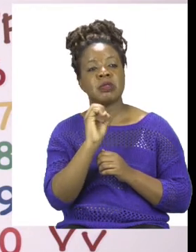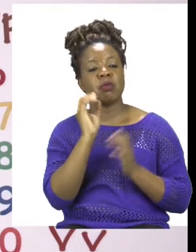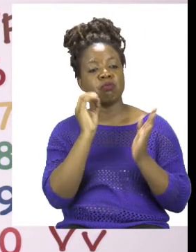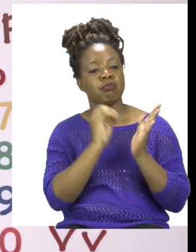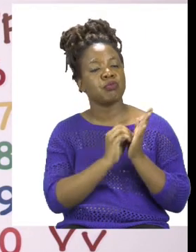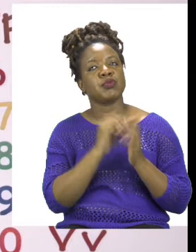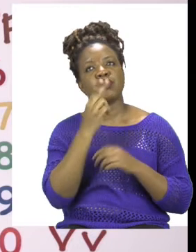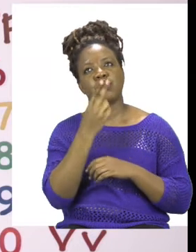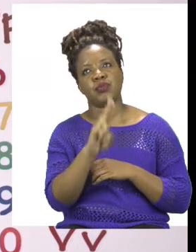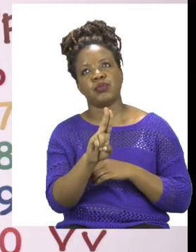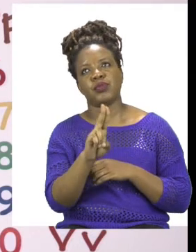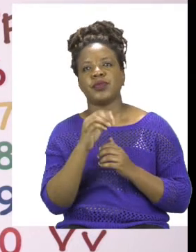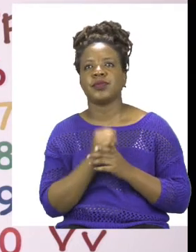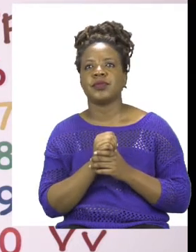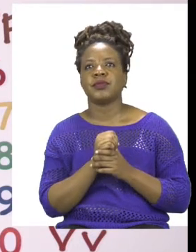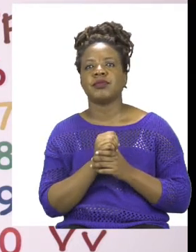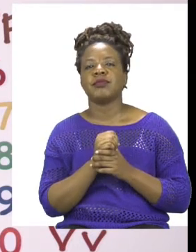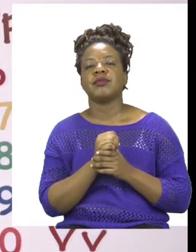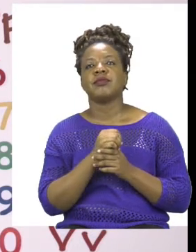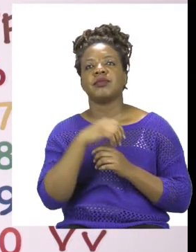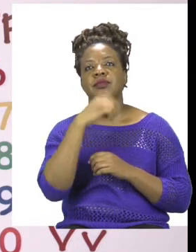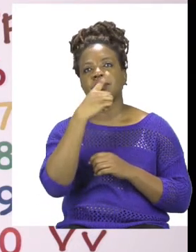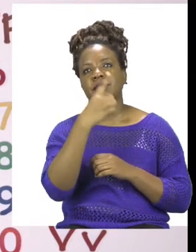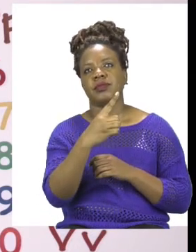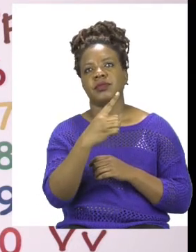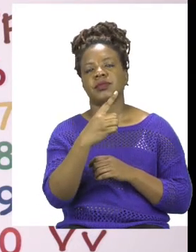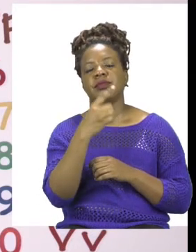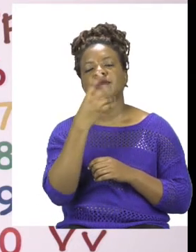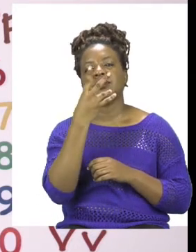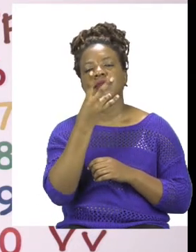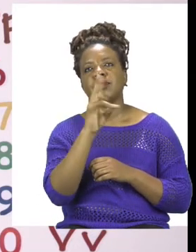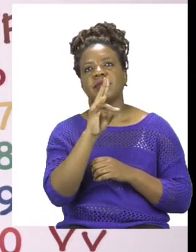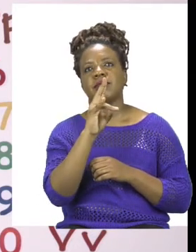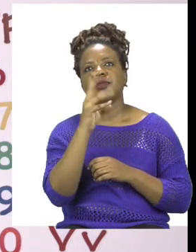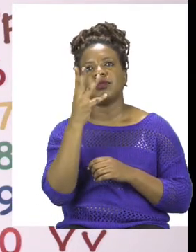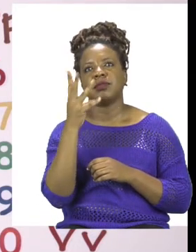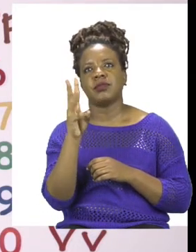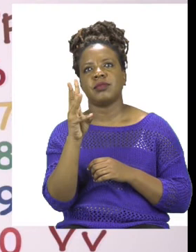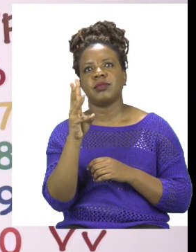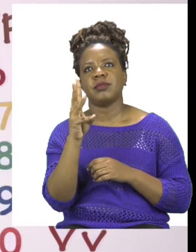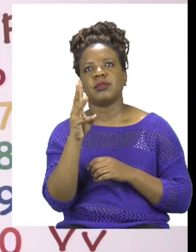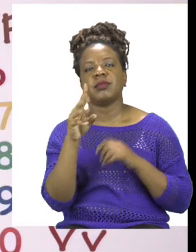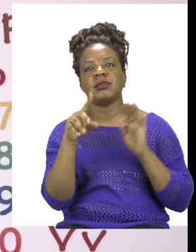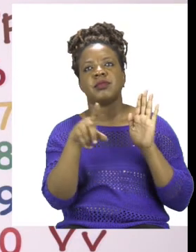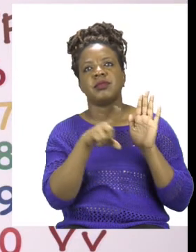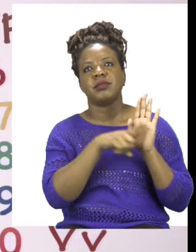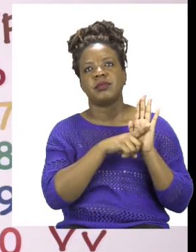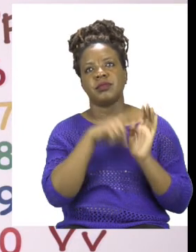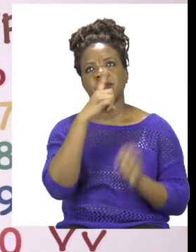So now our total says 176 minus